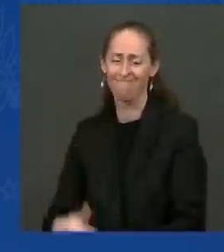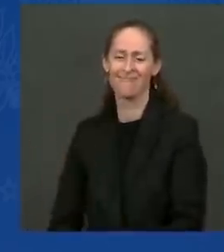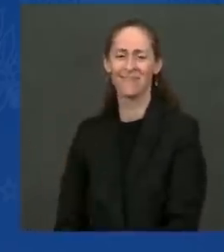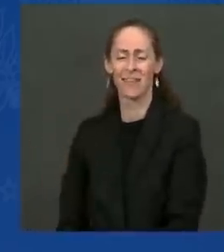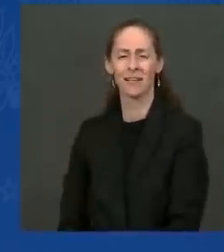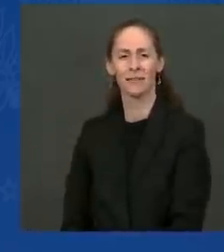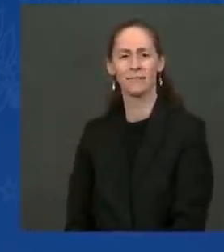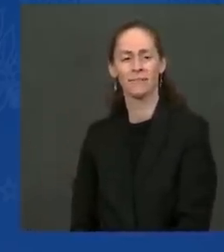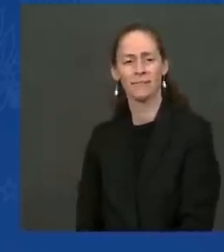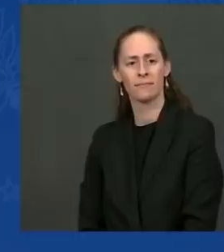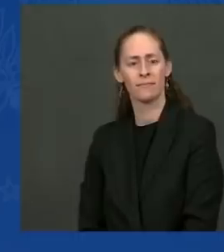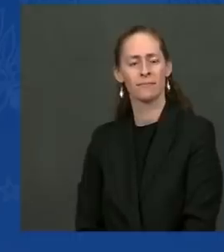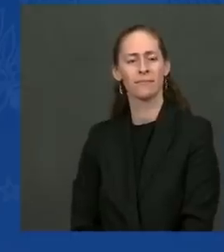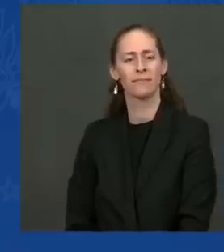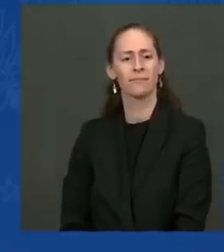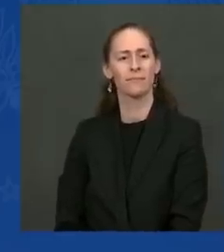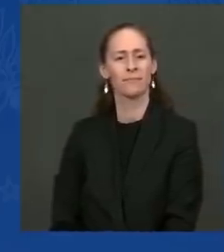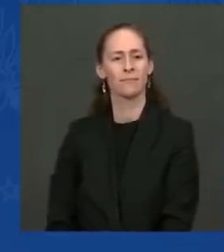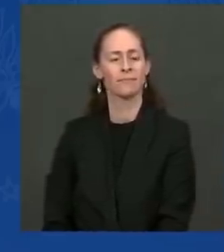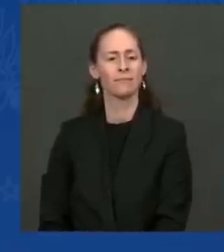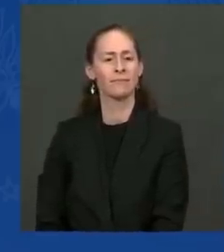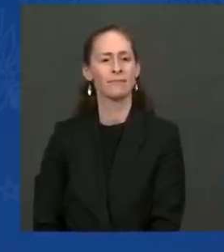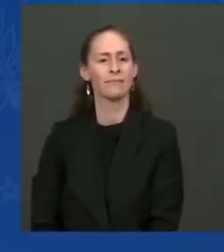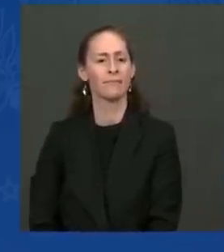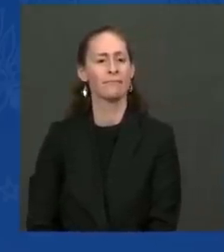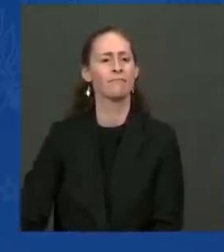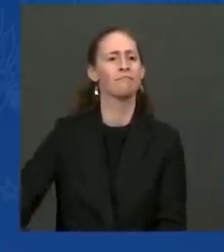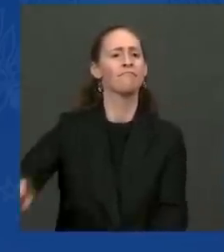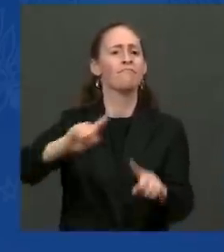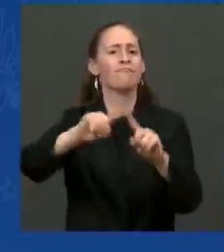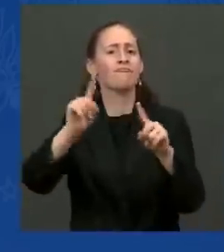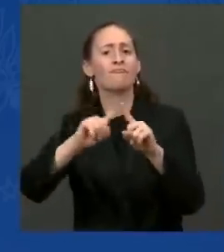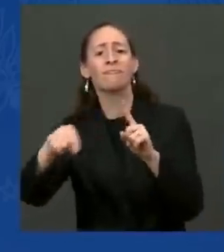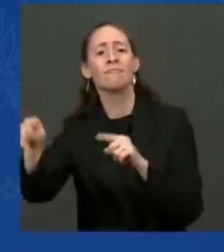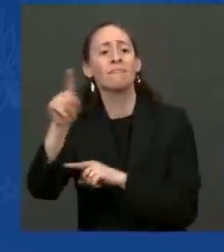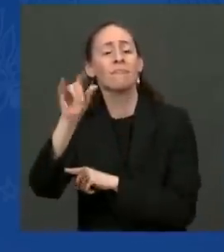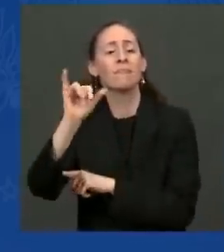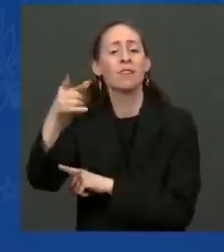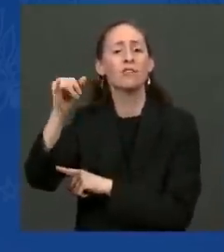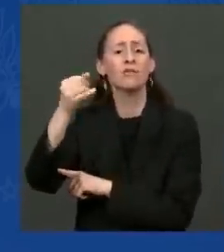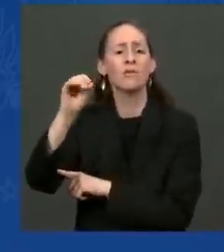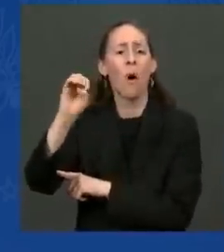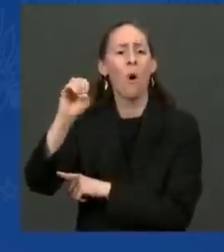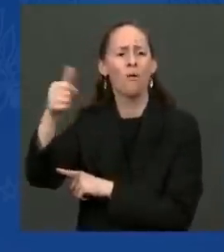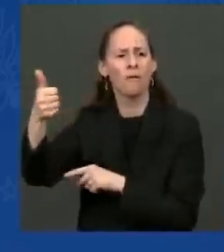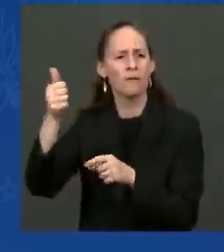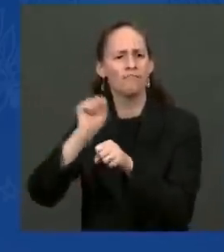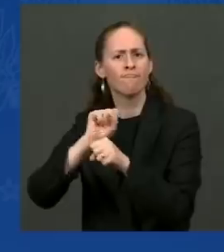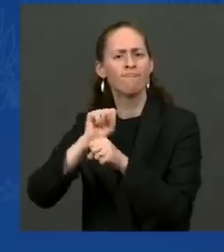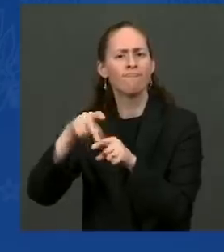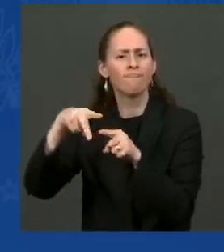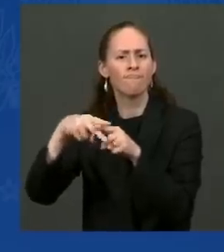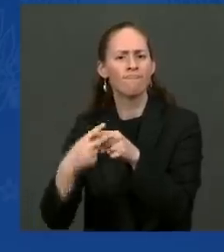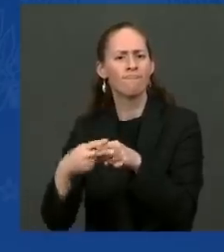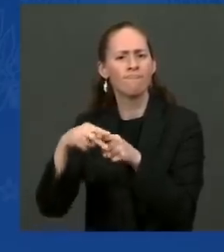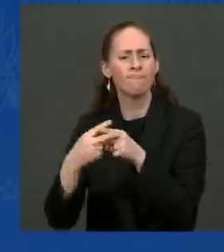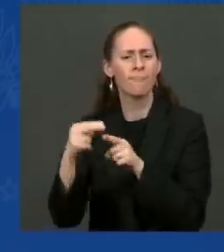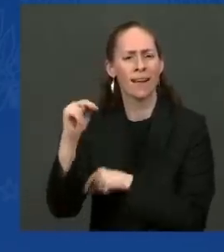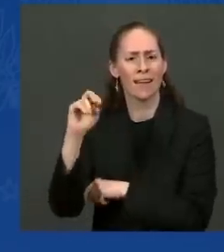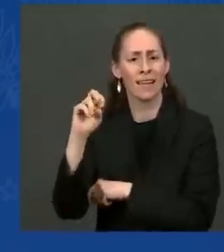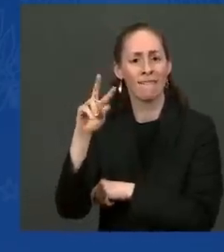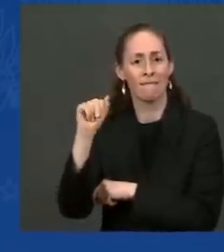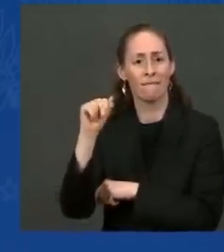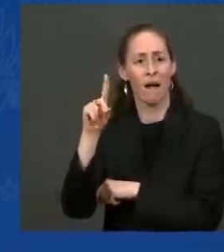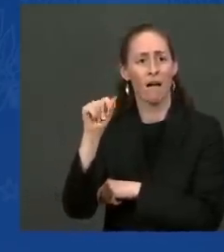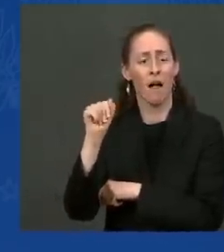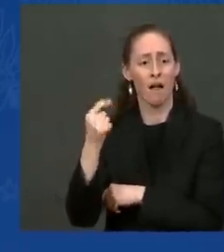Americans like Jovon Johnson, a carpenter I met in Nevada who said that she has, quote, built her